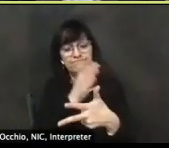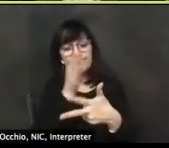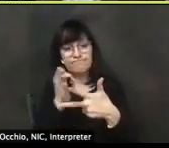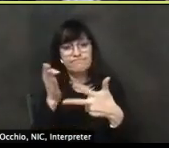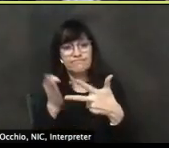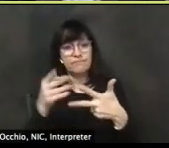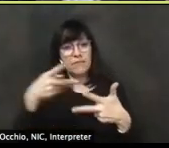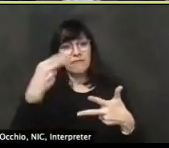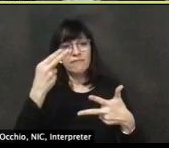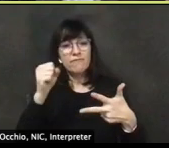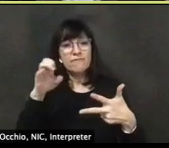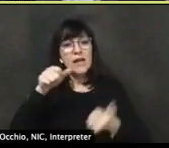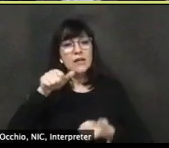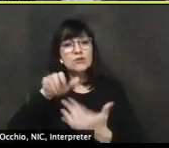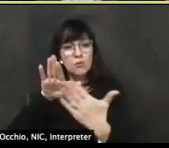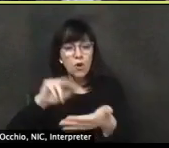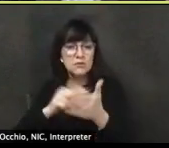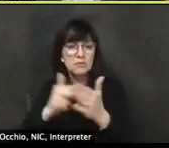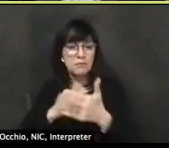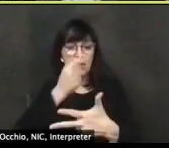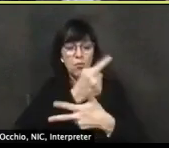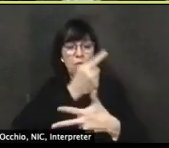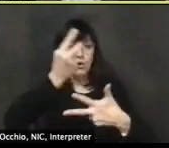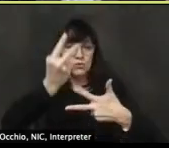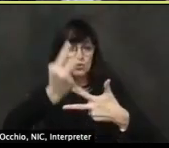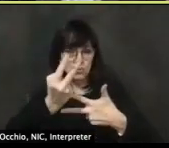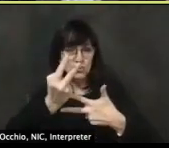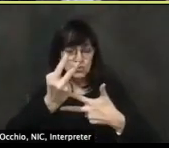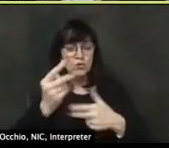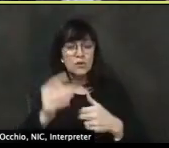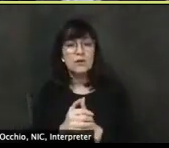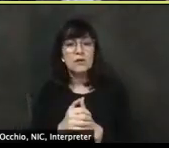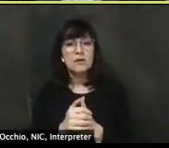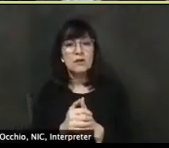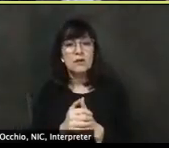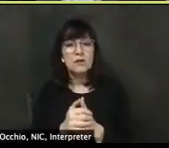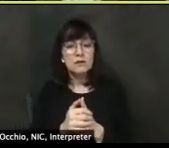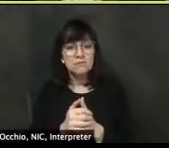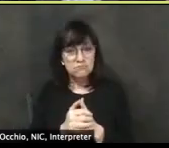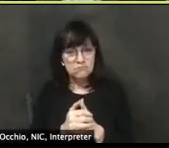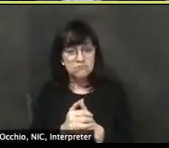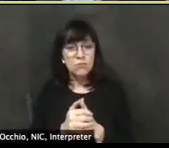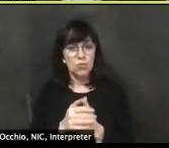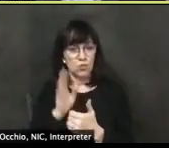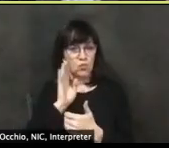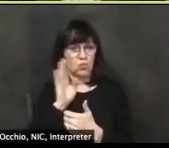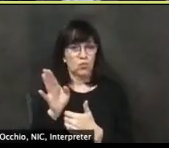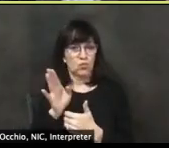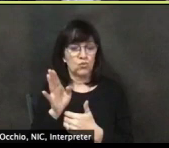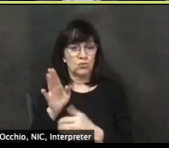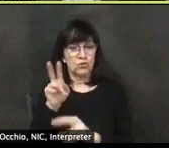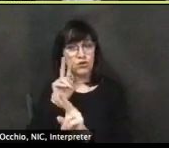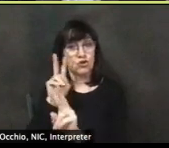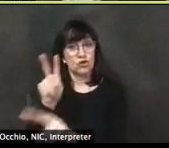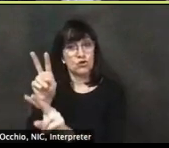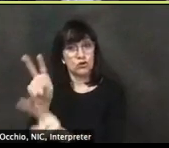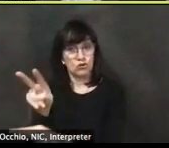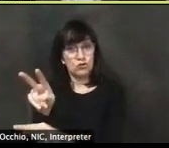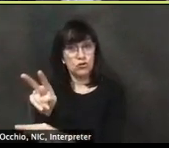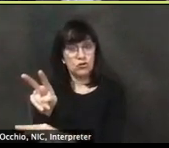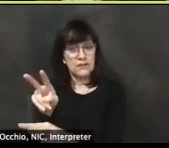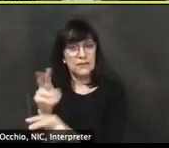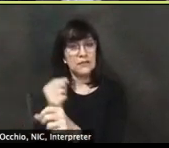about, the phase one and phase two. We're also going to be looking, when the opportunity presents, to do so safely,